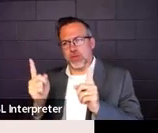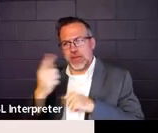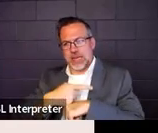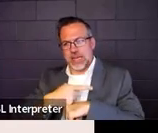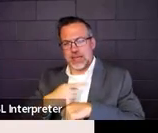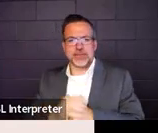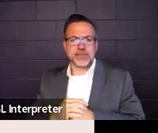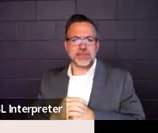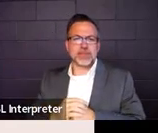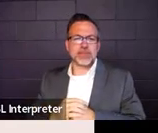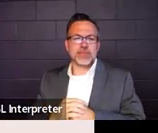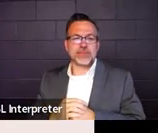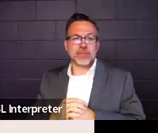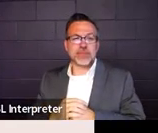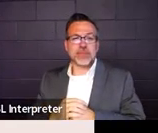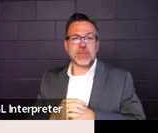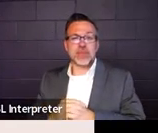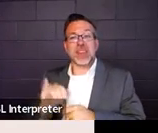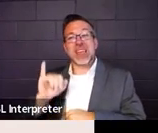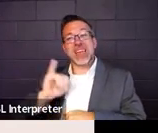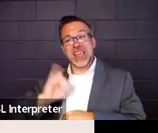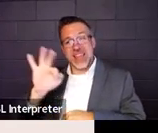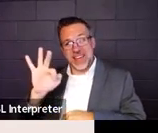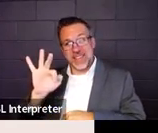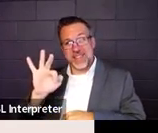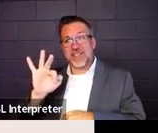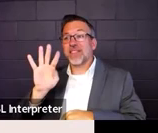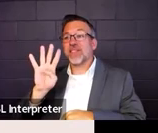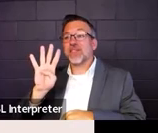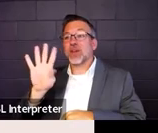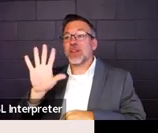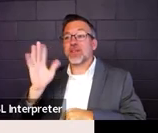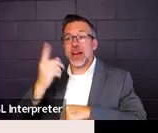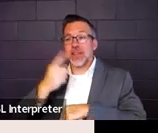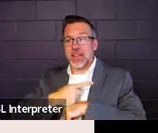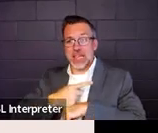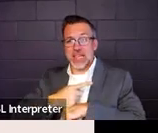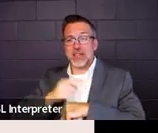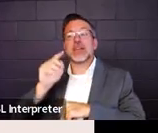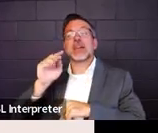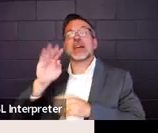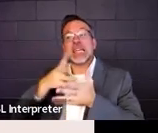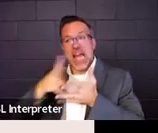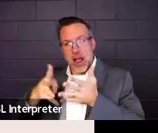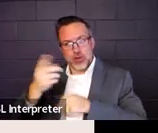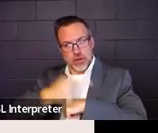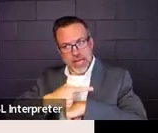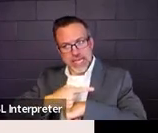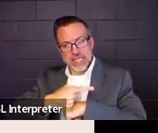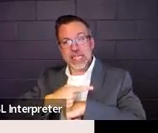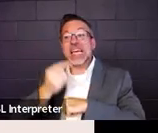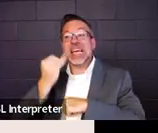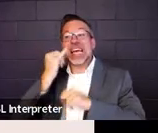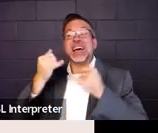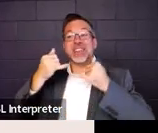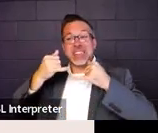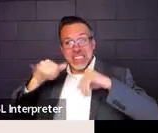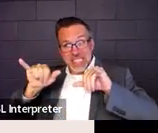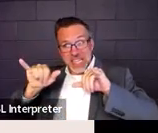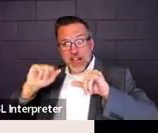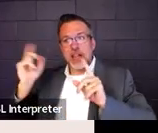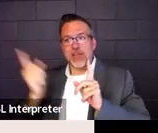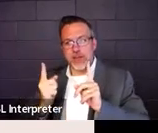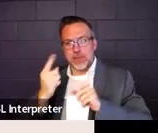If they're still on an abbreviated day after those 45 calendar days, the IEP team must meet every 20